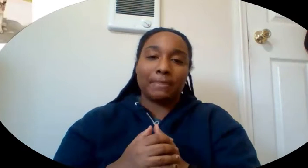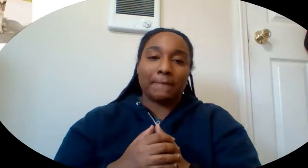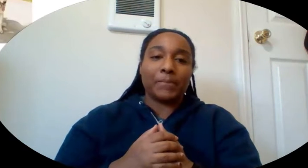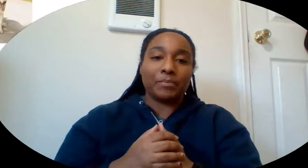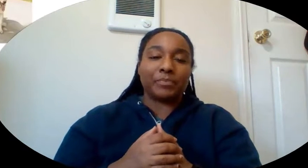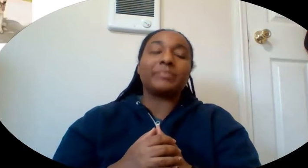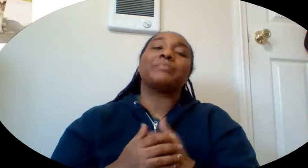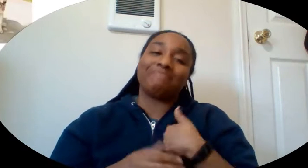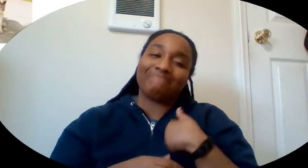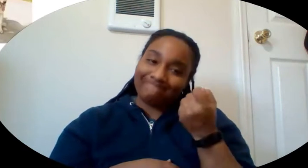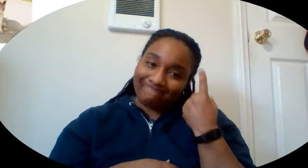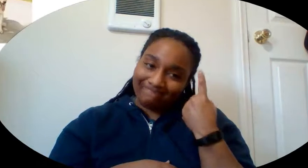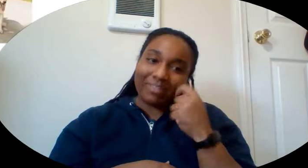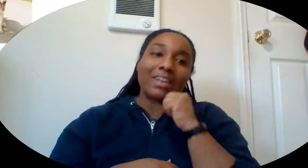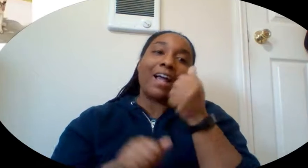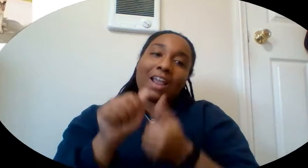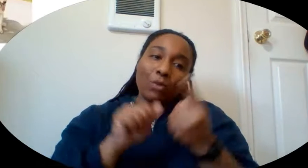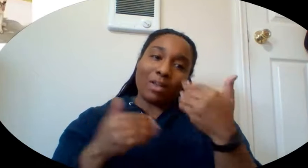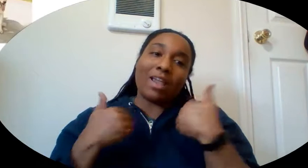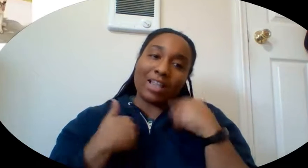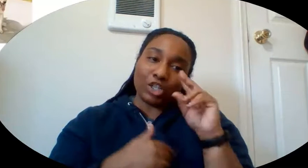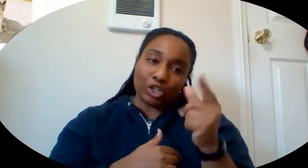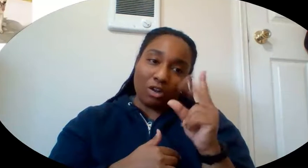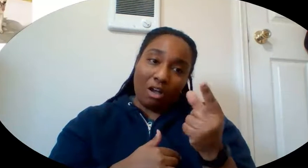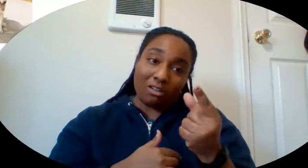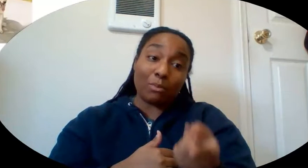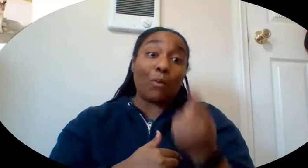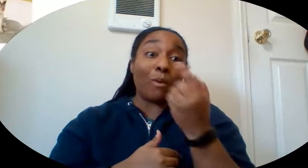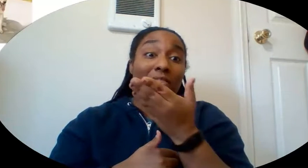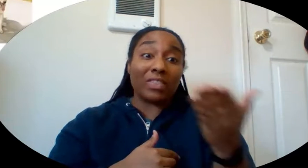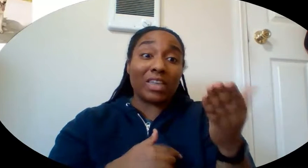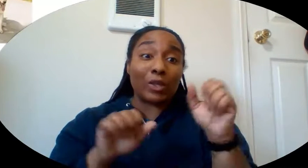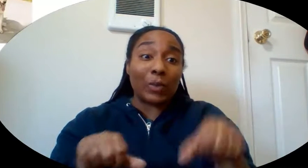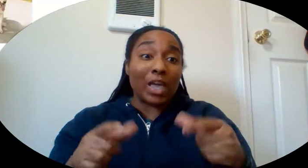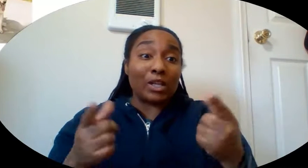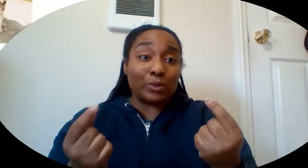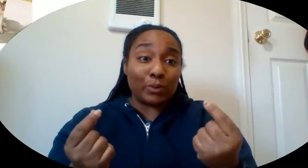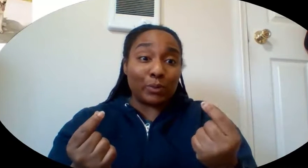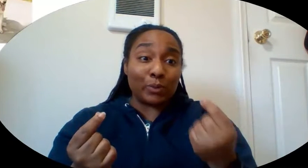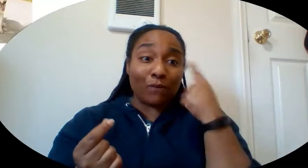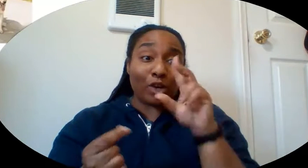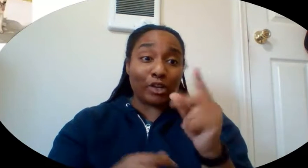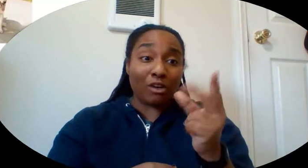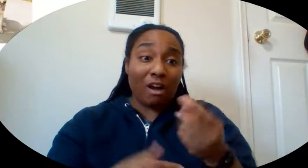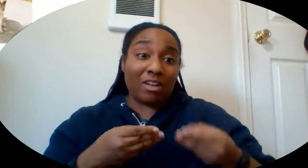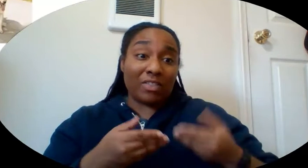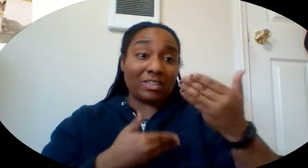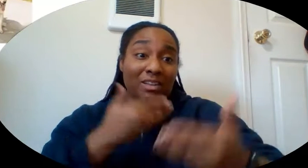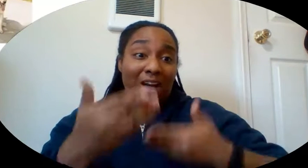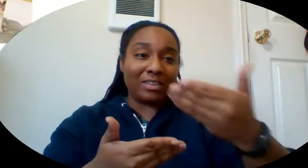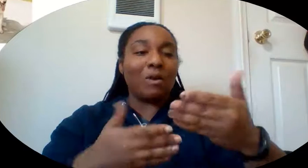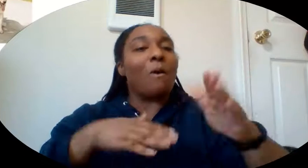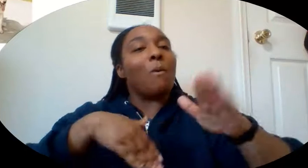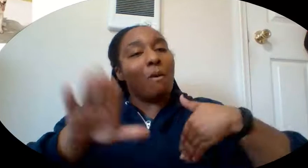Alright, I get it. Not everybody has a dog, but one thing you can do that's kind for your dog is to walk your dog.